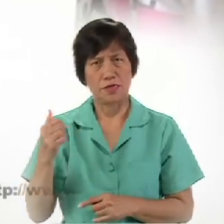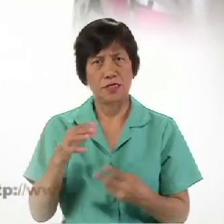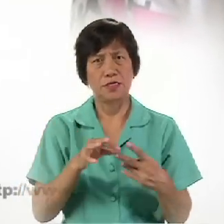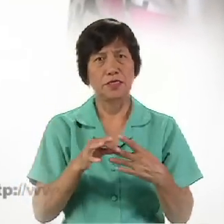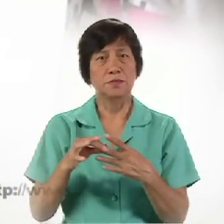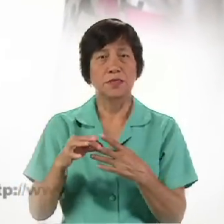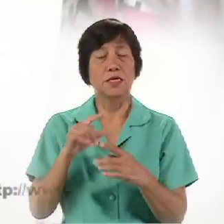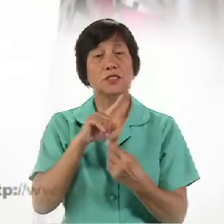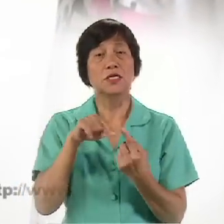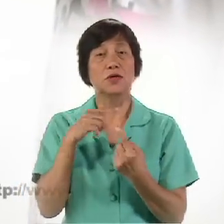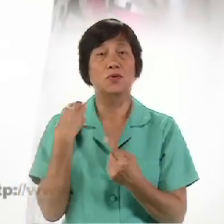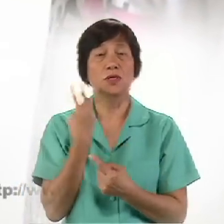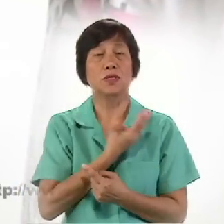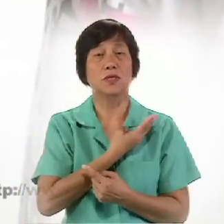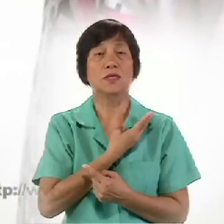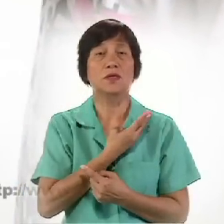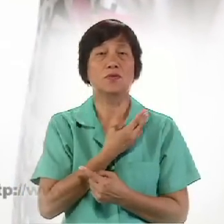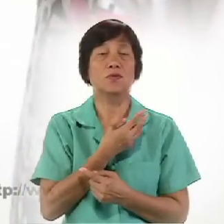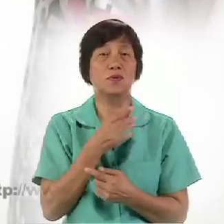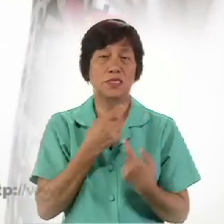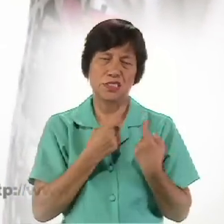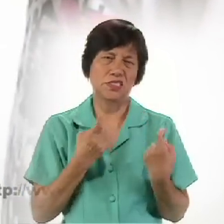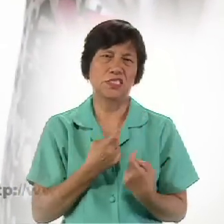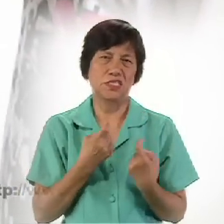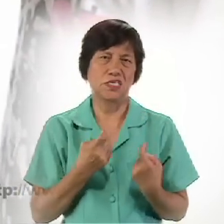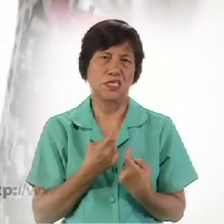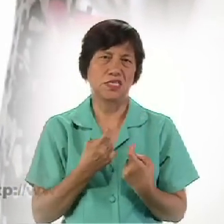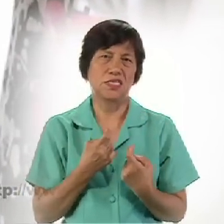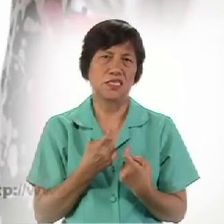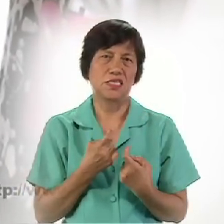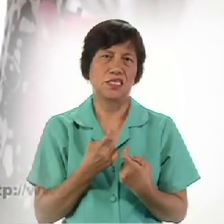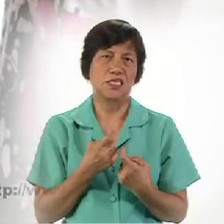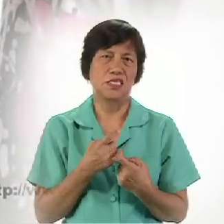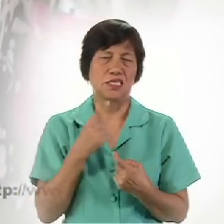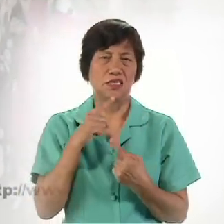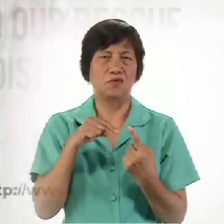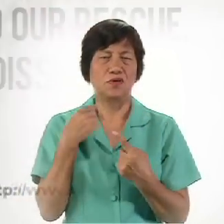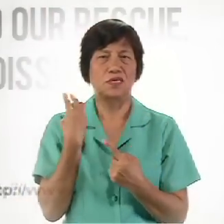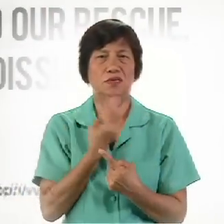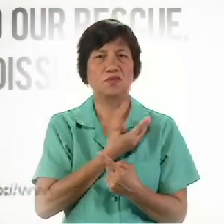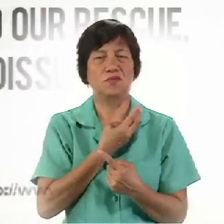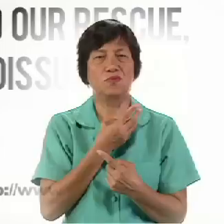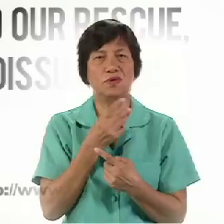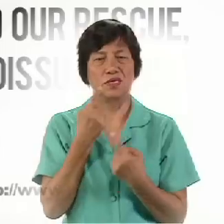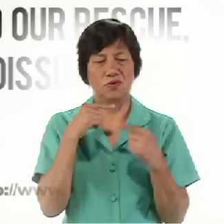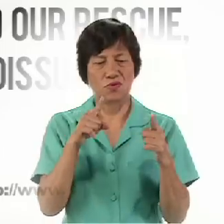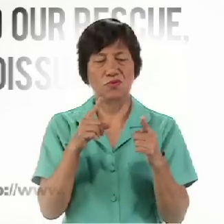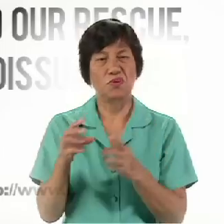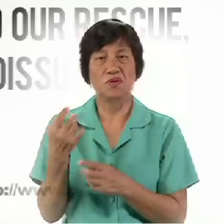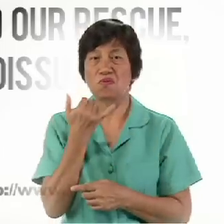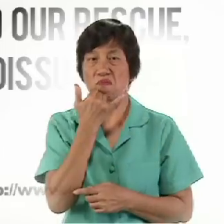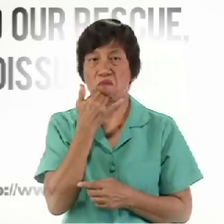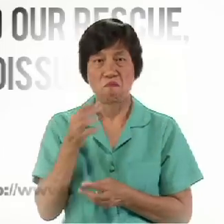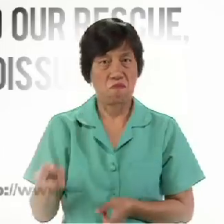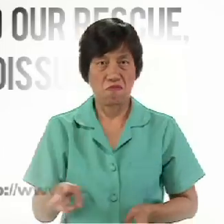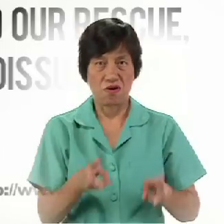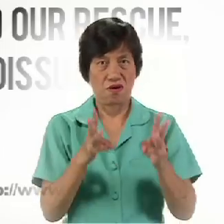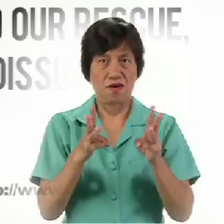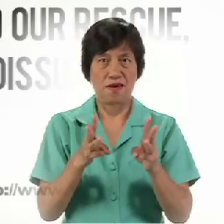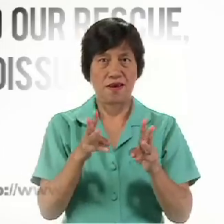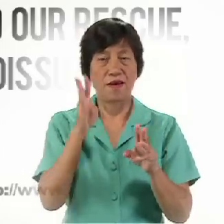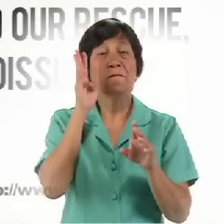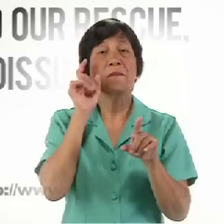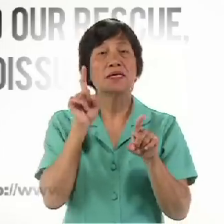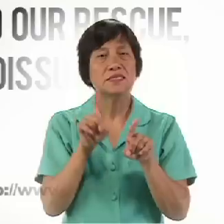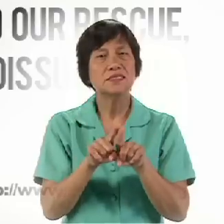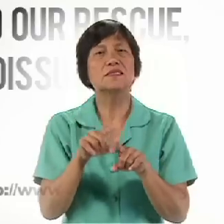we Err When we Take the wrong path Brothers or sisters Must